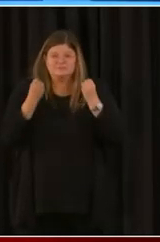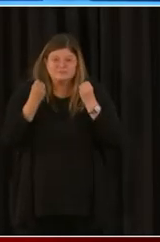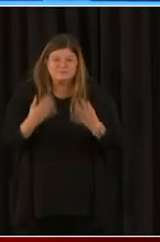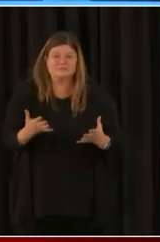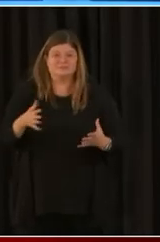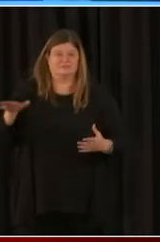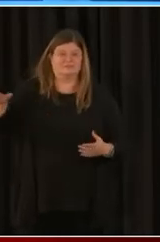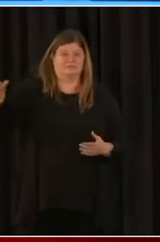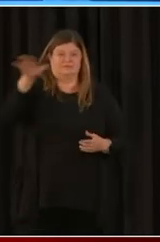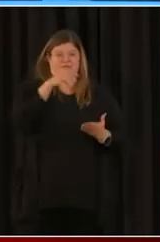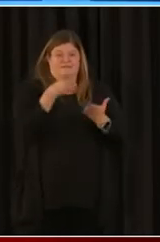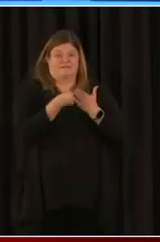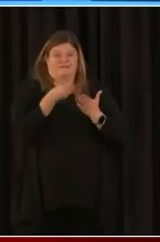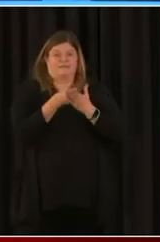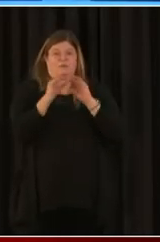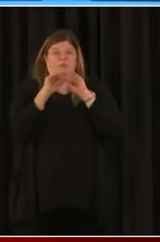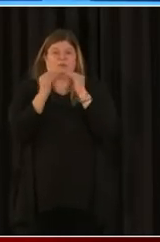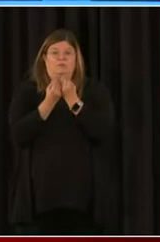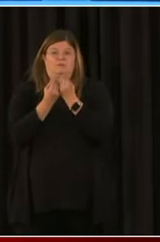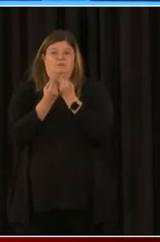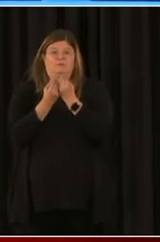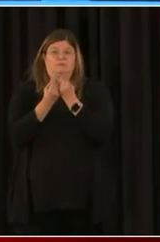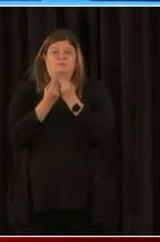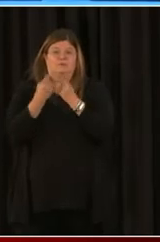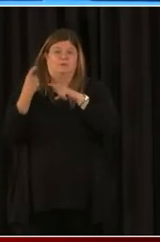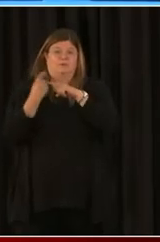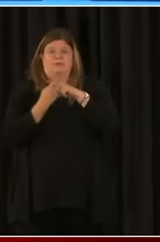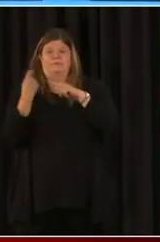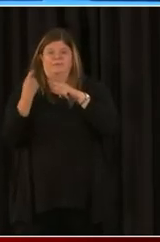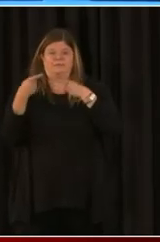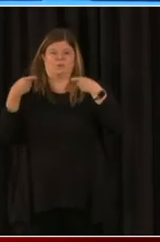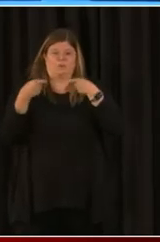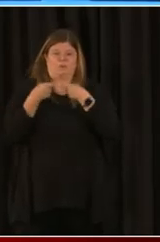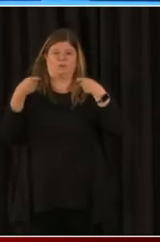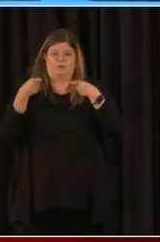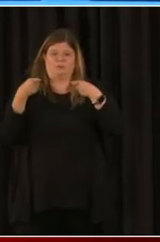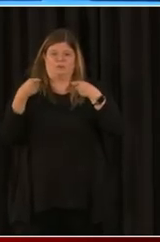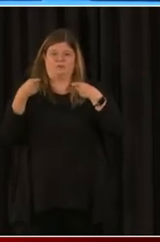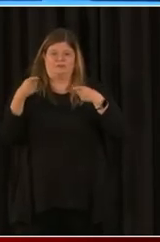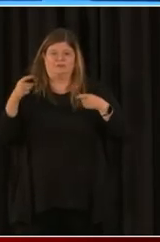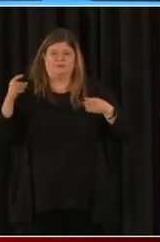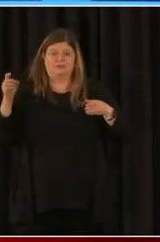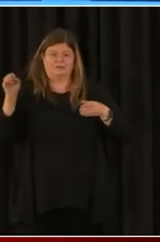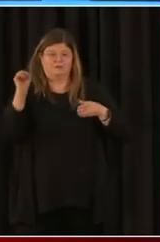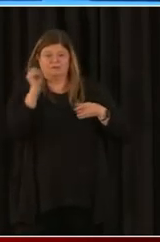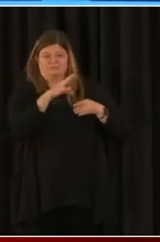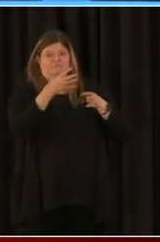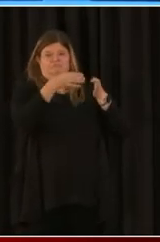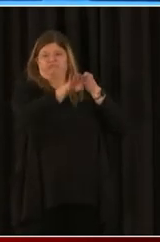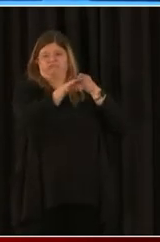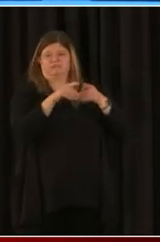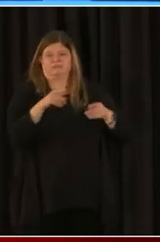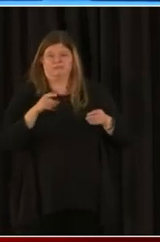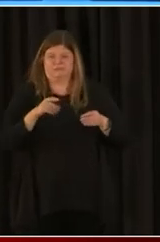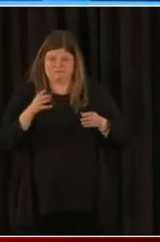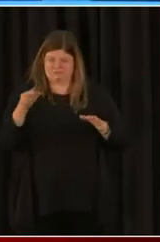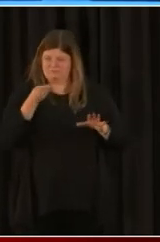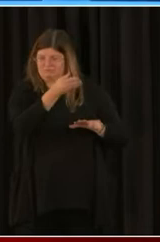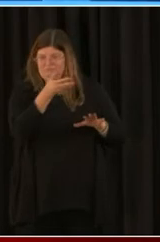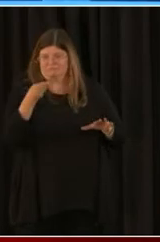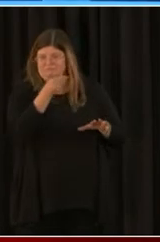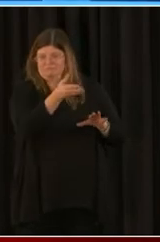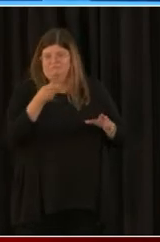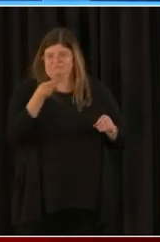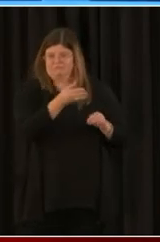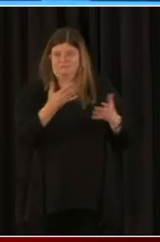are automating the process. So if you received a loan through City First Bank, just know that we are automating our